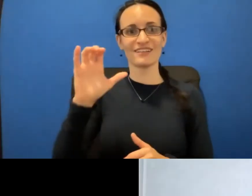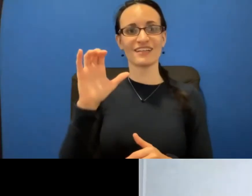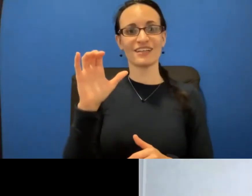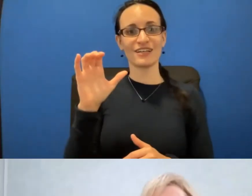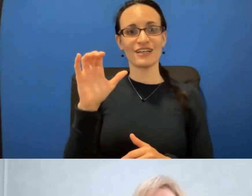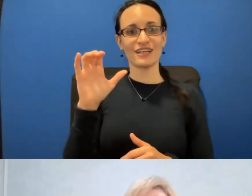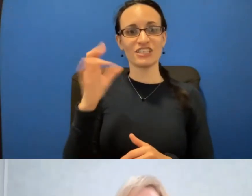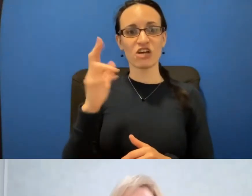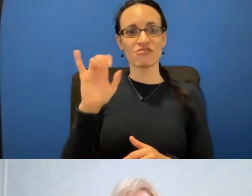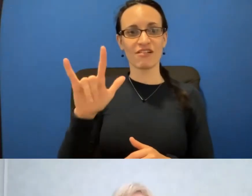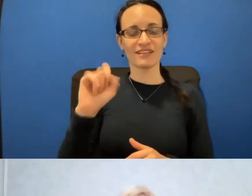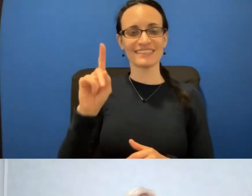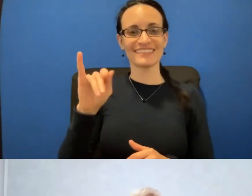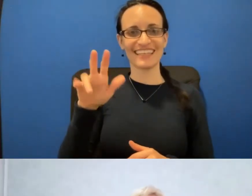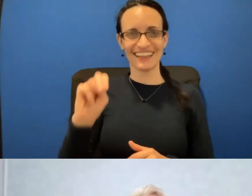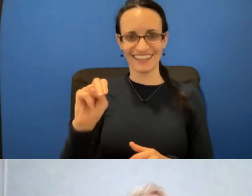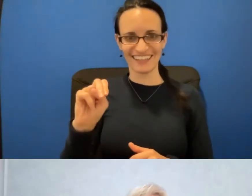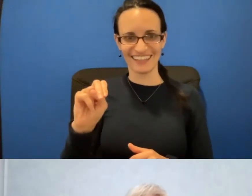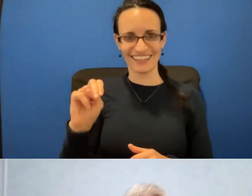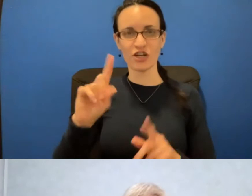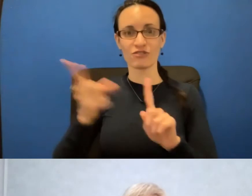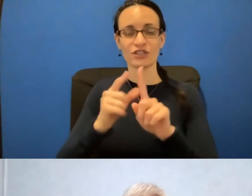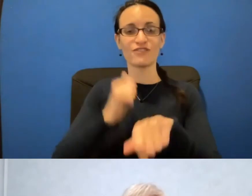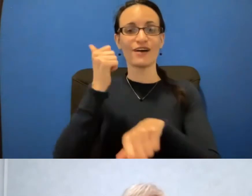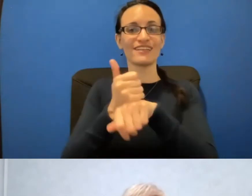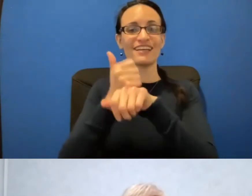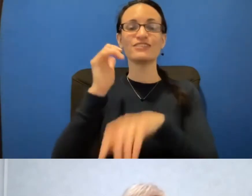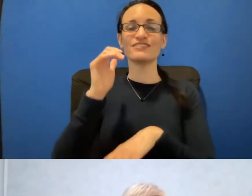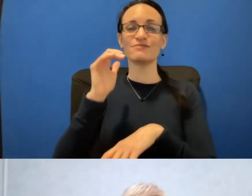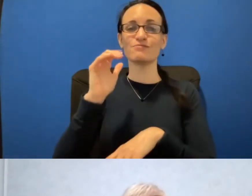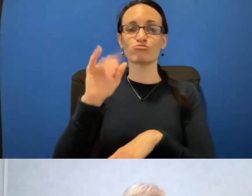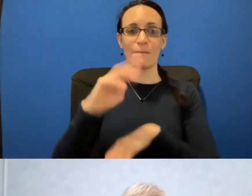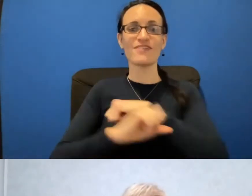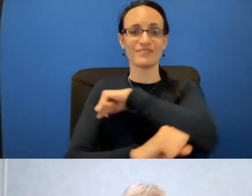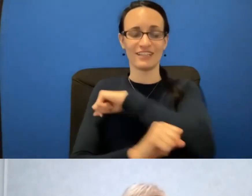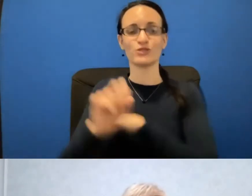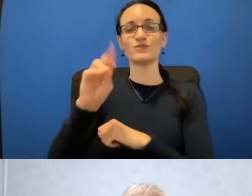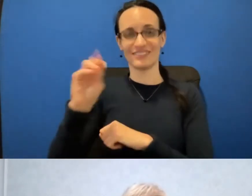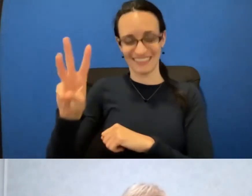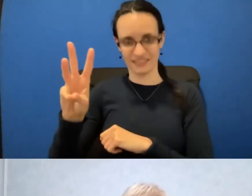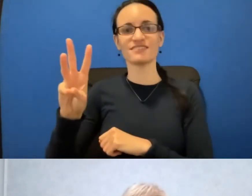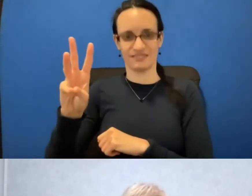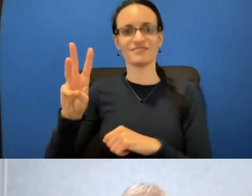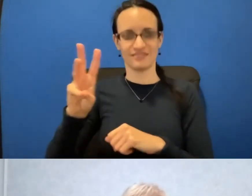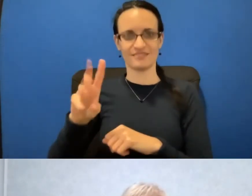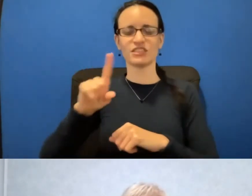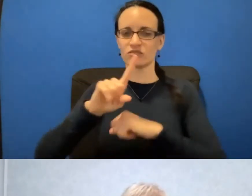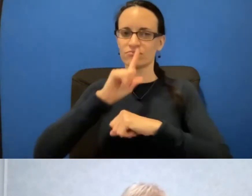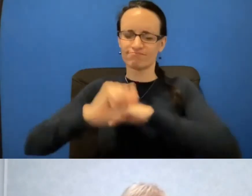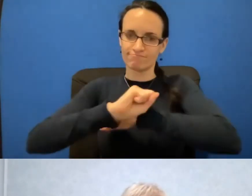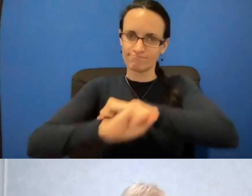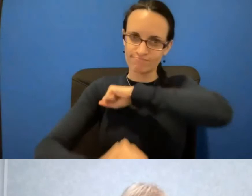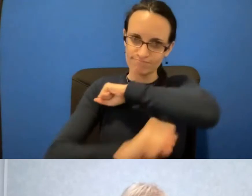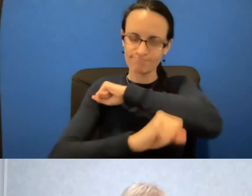the original co-founder of the Brim Foundation in 2006. Since then, she has become the bedrock of this organization's